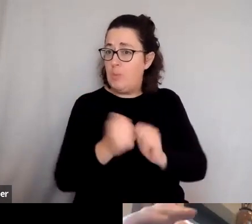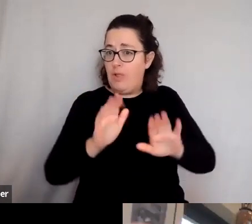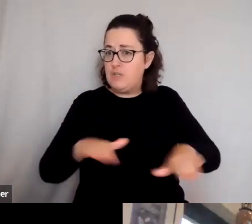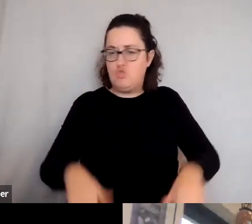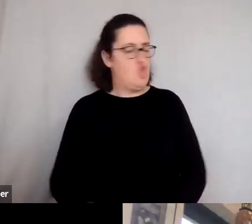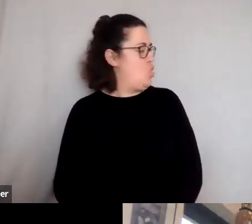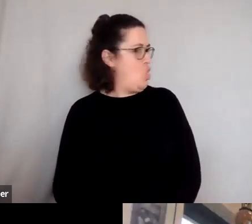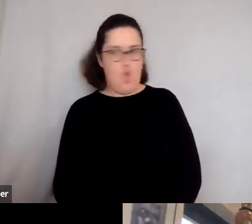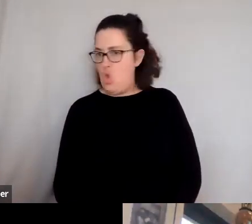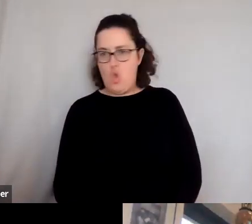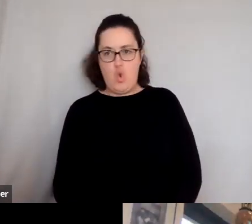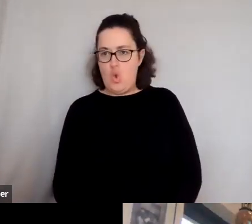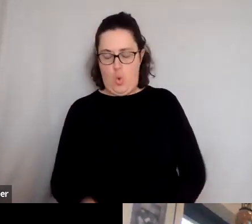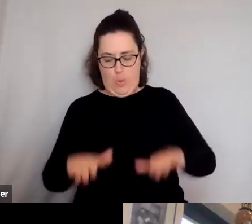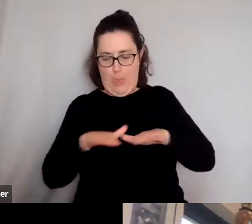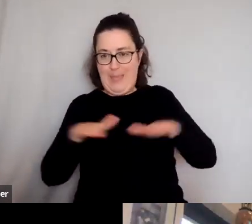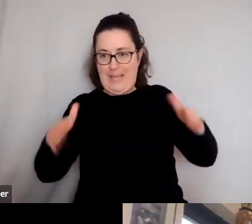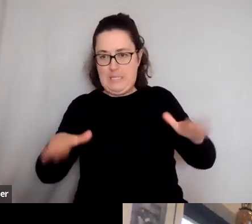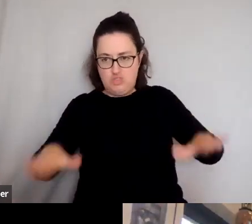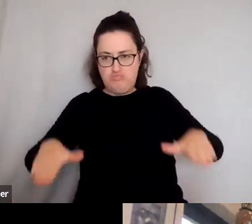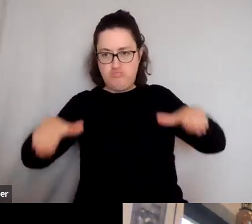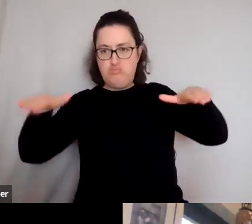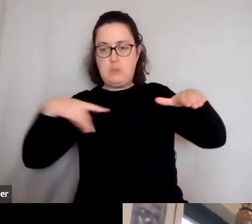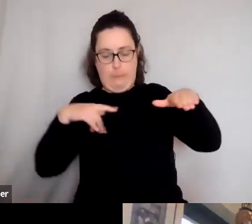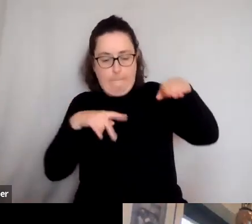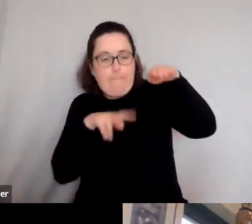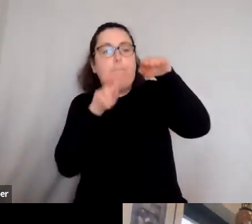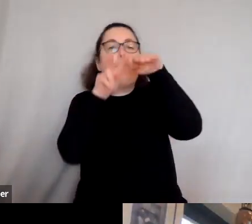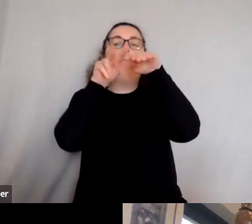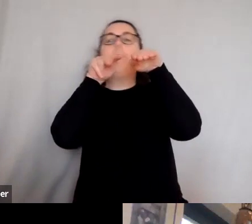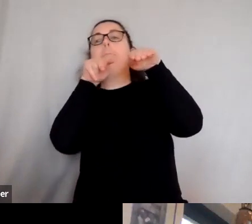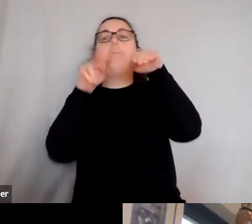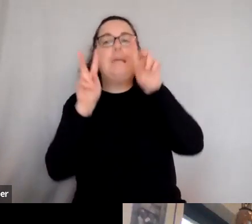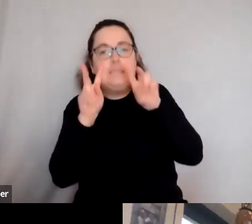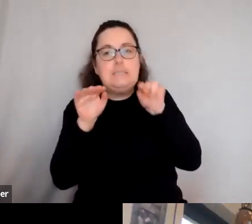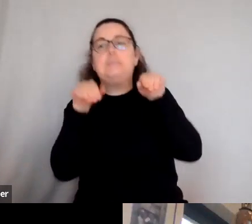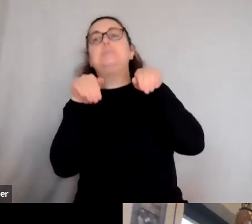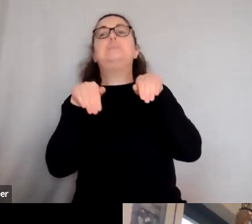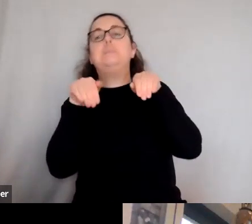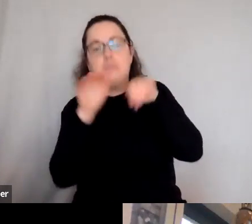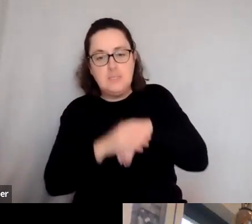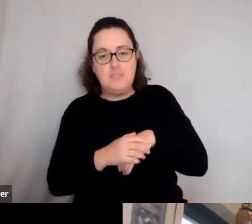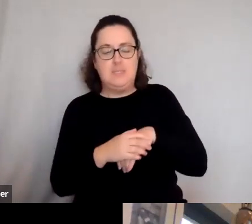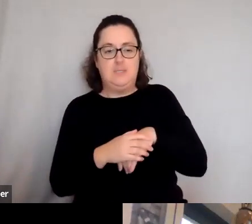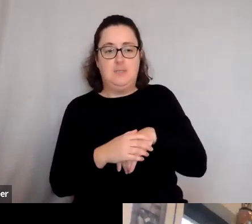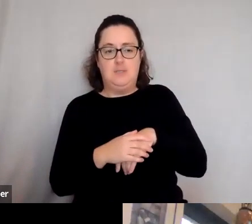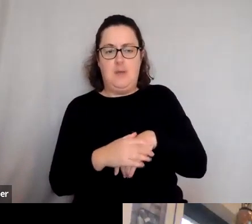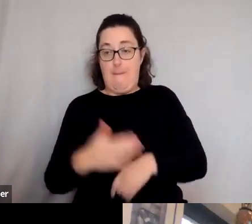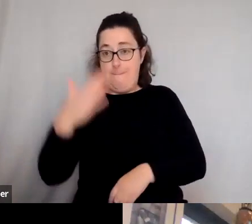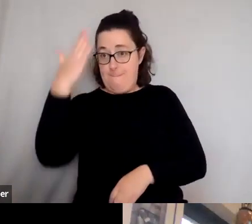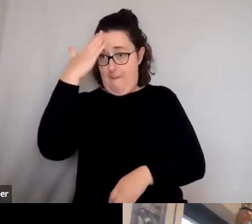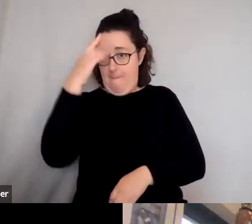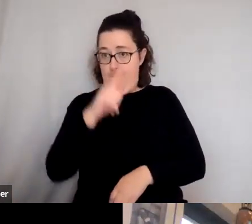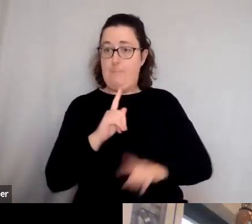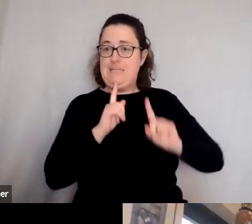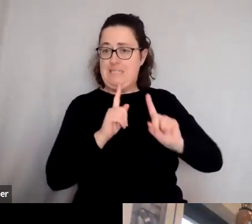cases were high and it was all, you know, a little bit forbidding actually. And my mum, who was a school teacher, she'd,